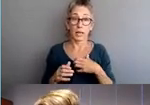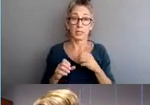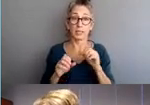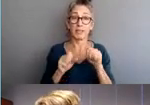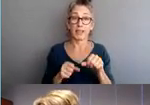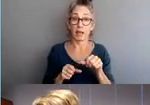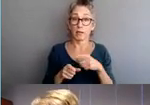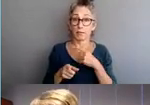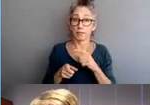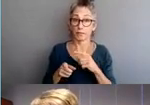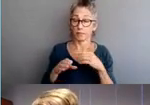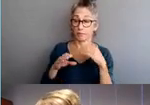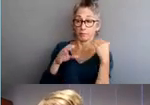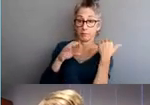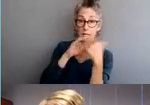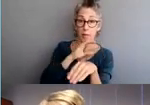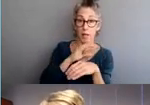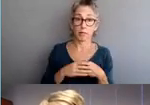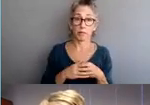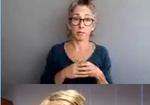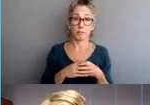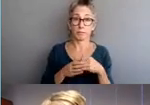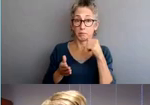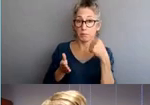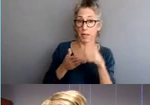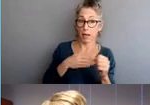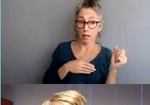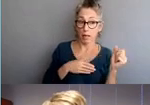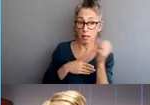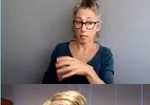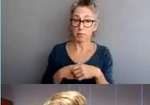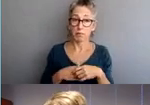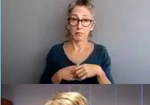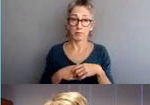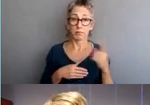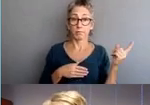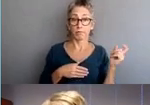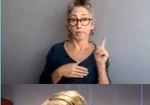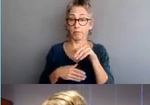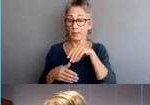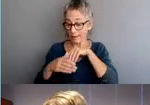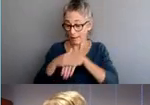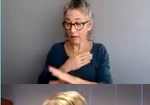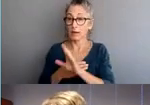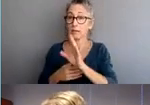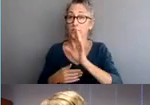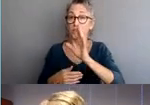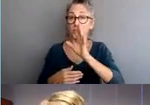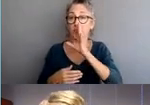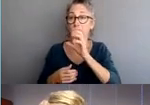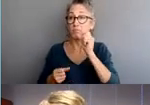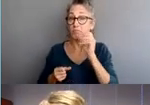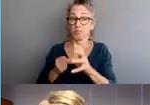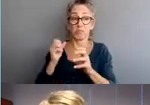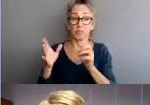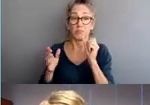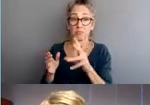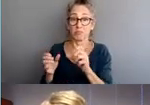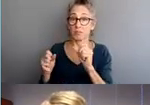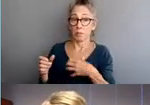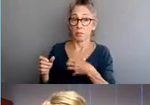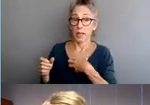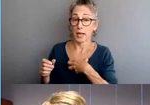in person, by website, and by phone. Anonymous complaints are absolutely accepted.